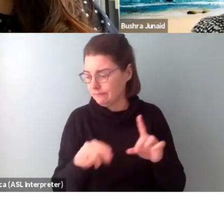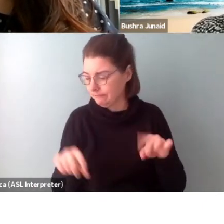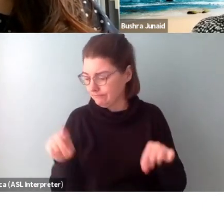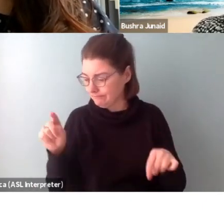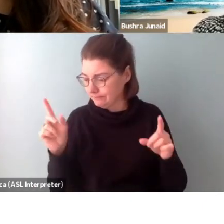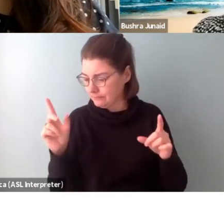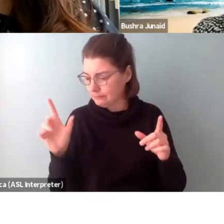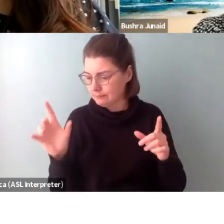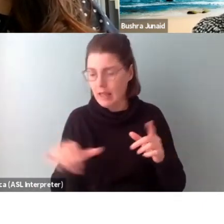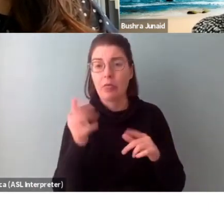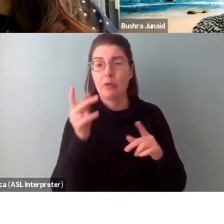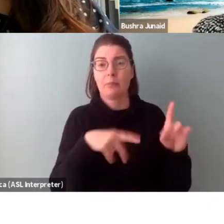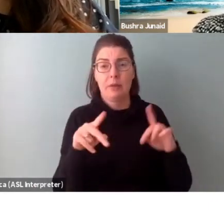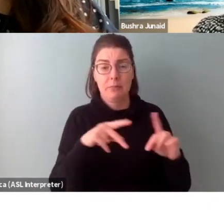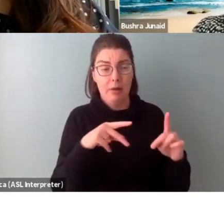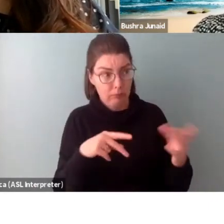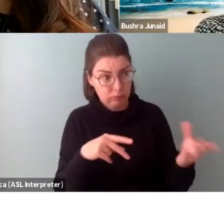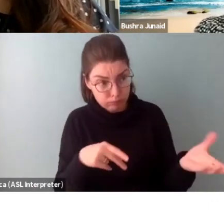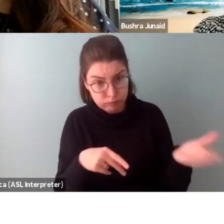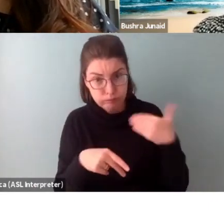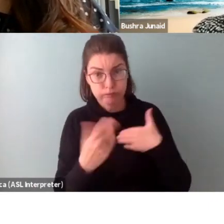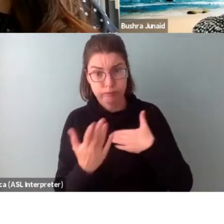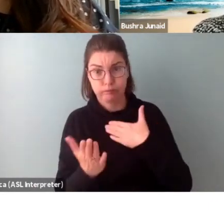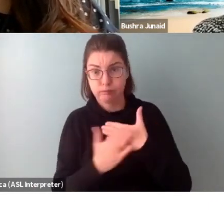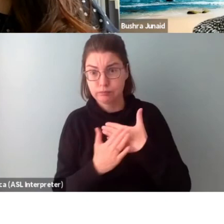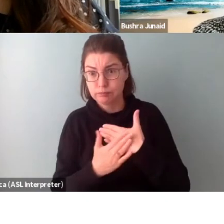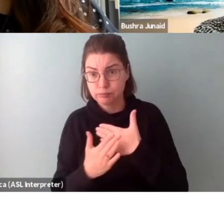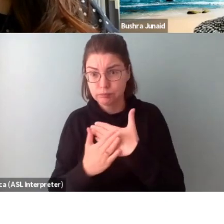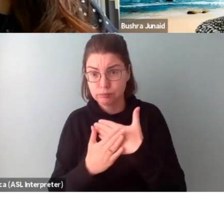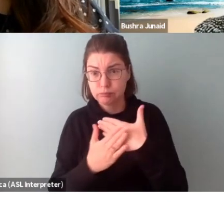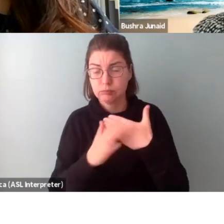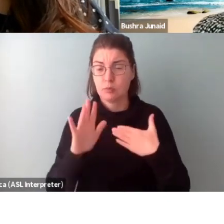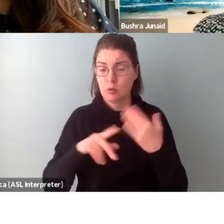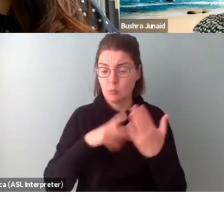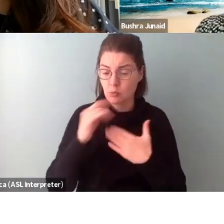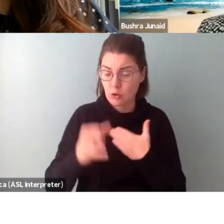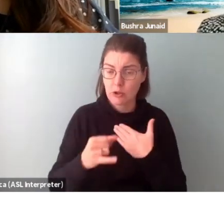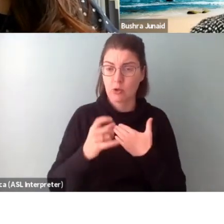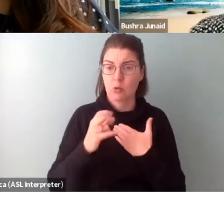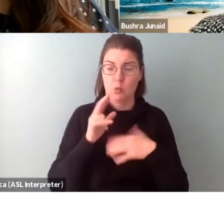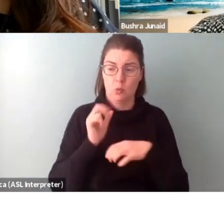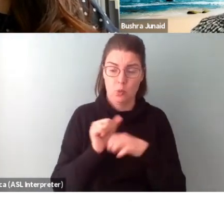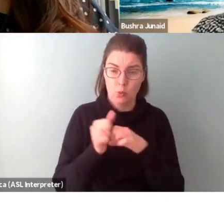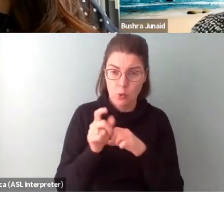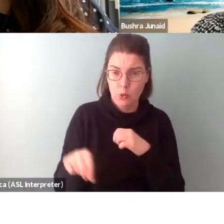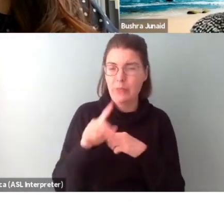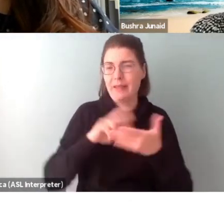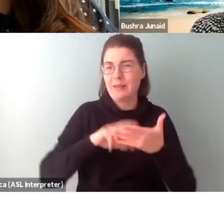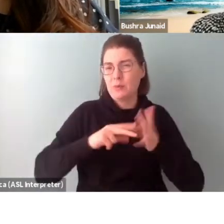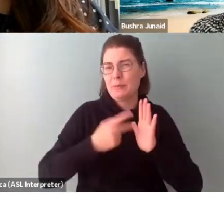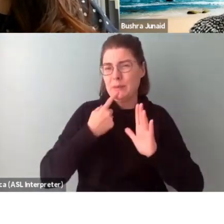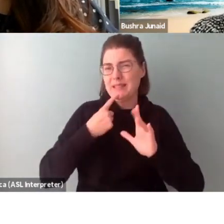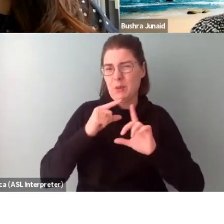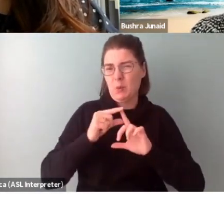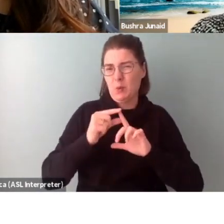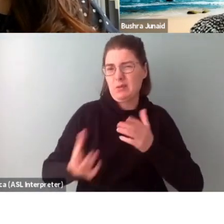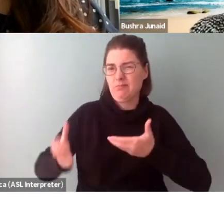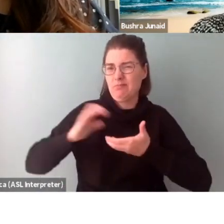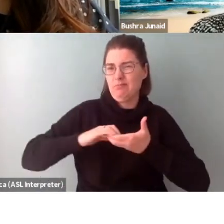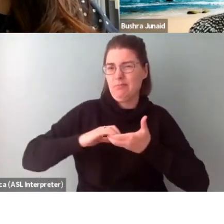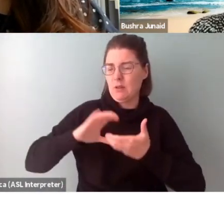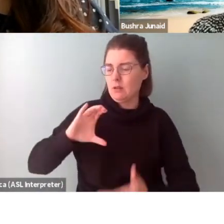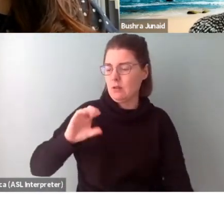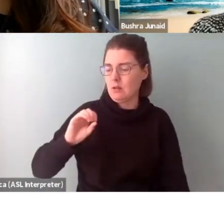other individuals to consult with on your project or work with on your project. So that's what I meant by collaborators.